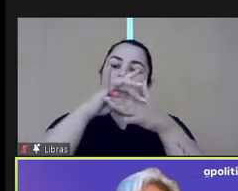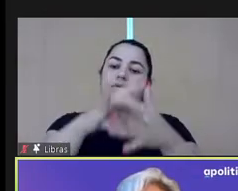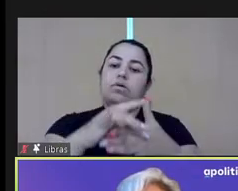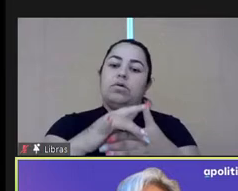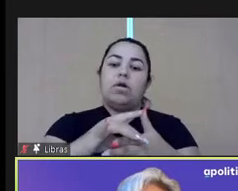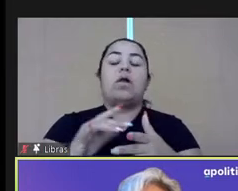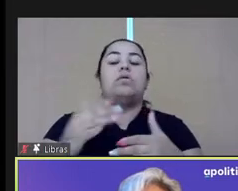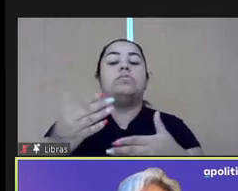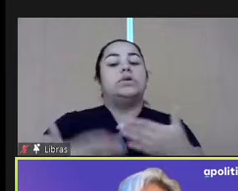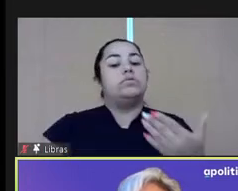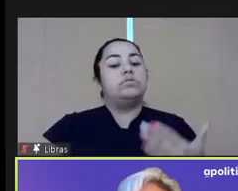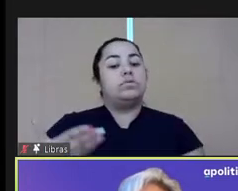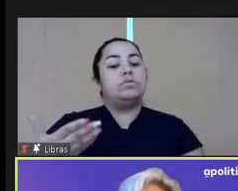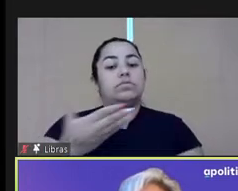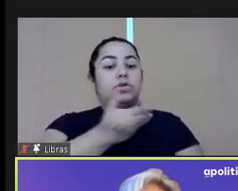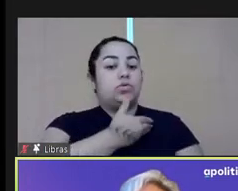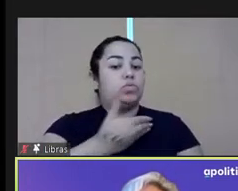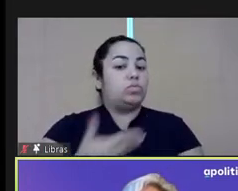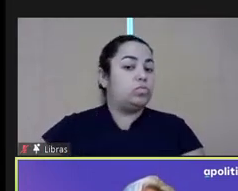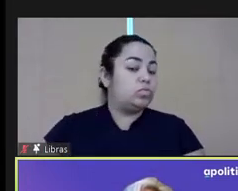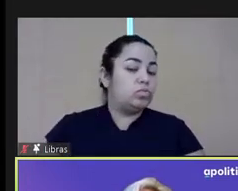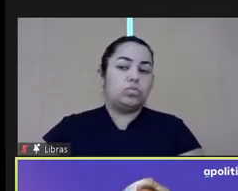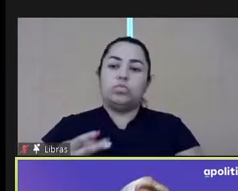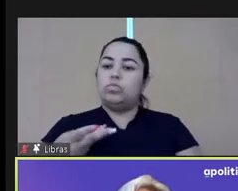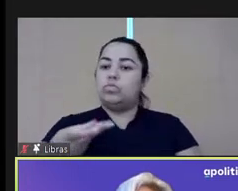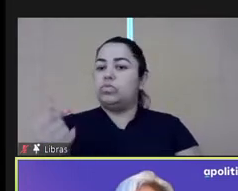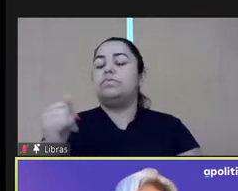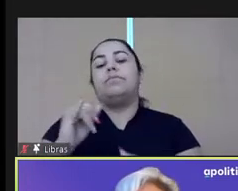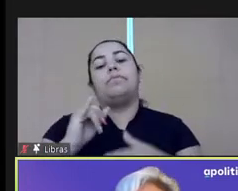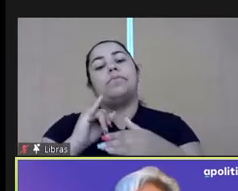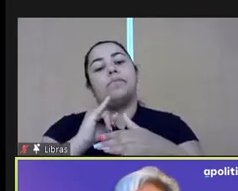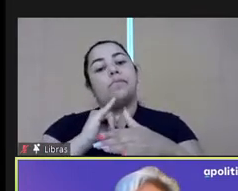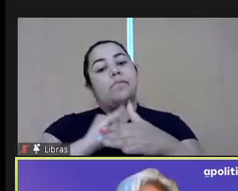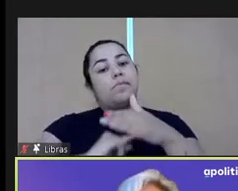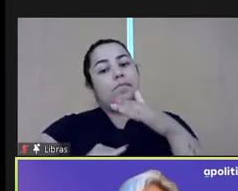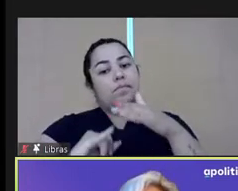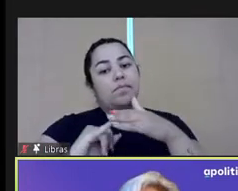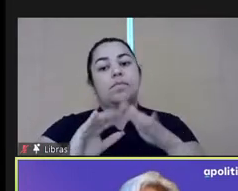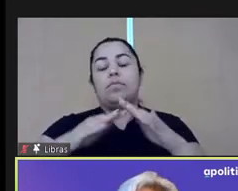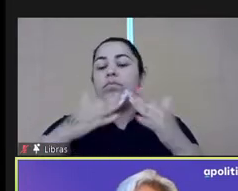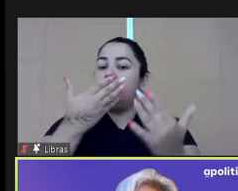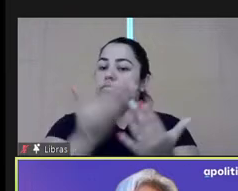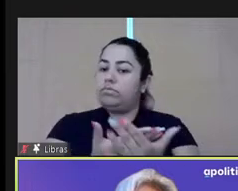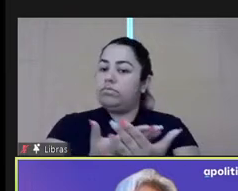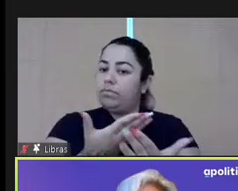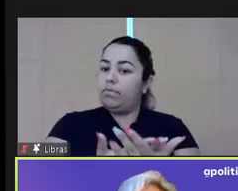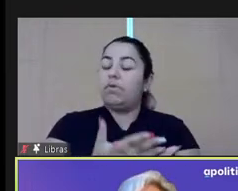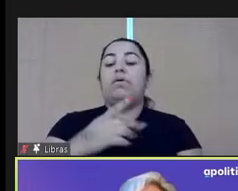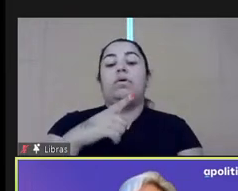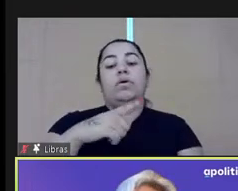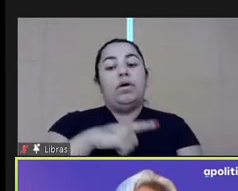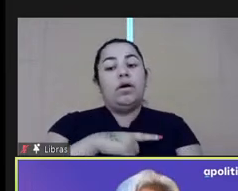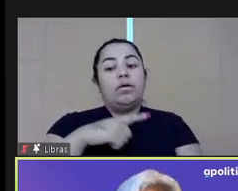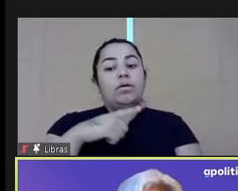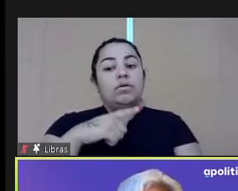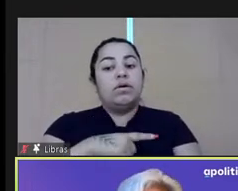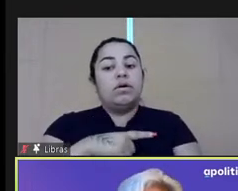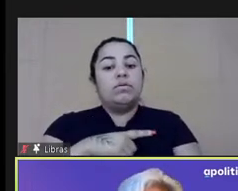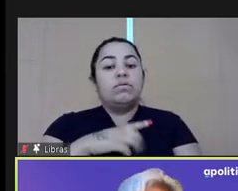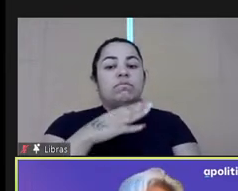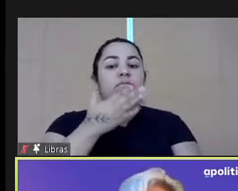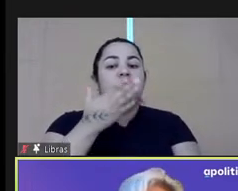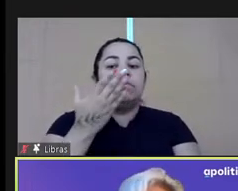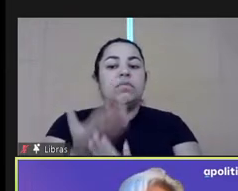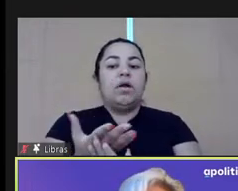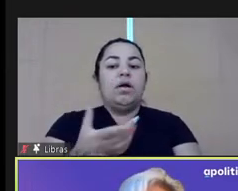institutions for public servants taking a systems-wide approach to training and expanding their remit to all levels of civil